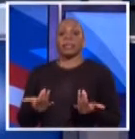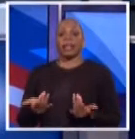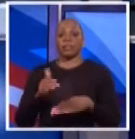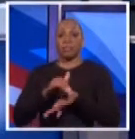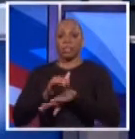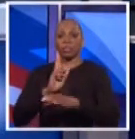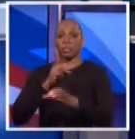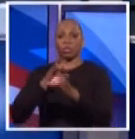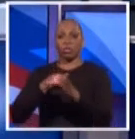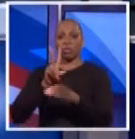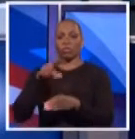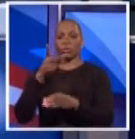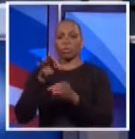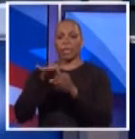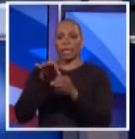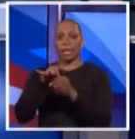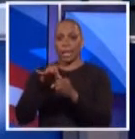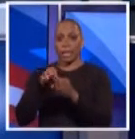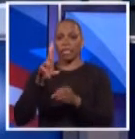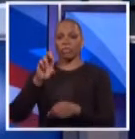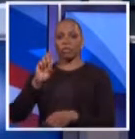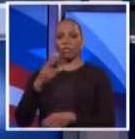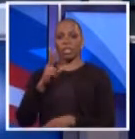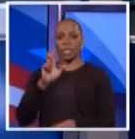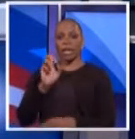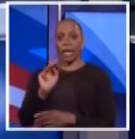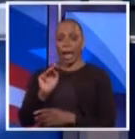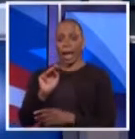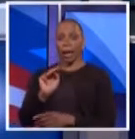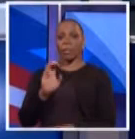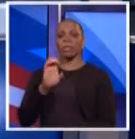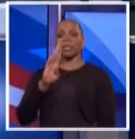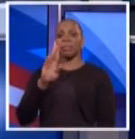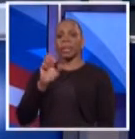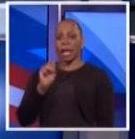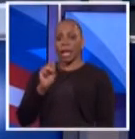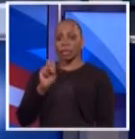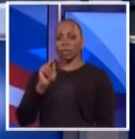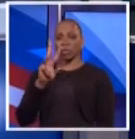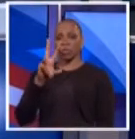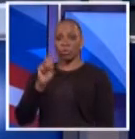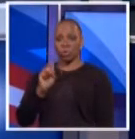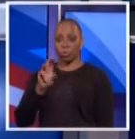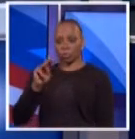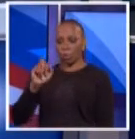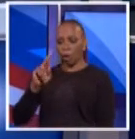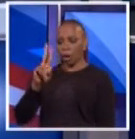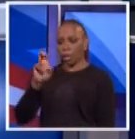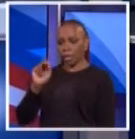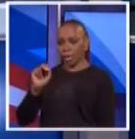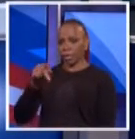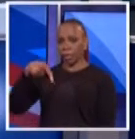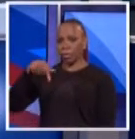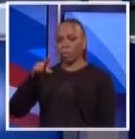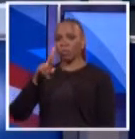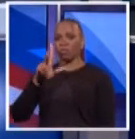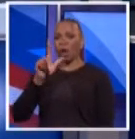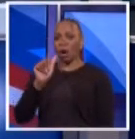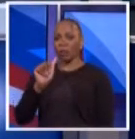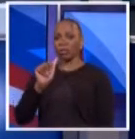candidates, Rich Lamb from CBS Newsradio 880 and Marlene Peralta. She's a reporter for El Diario.